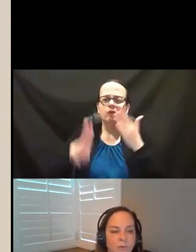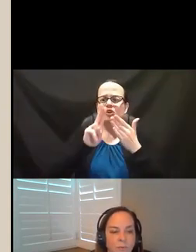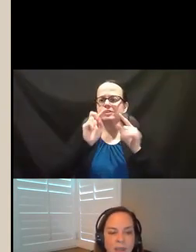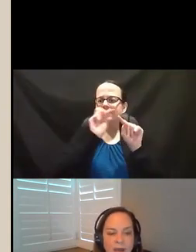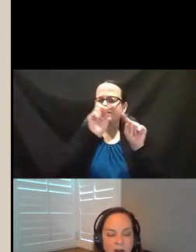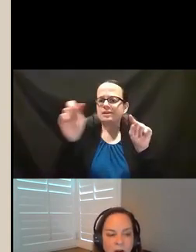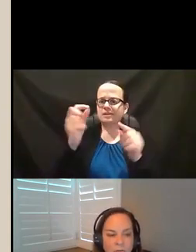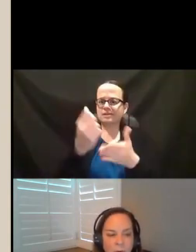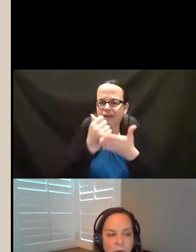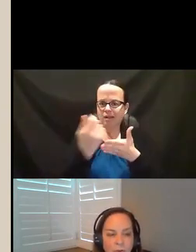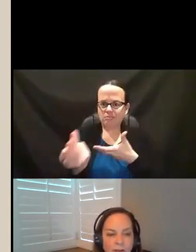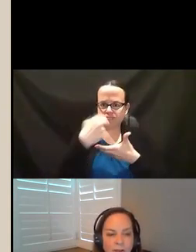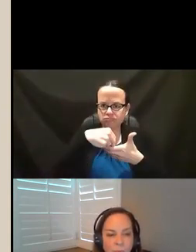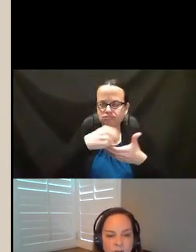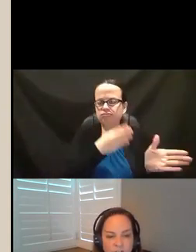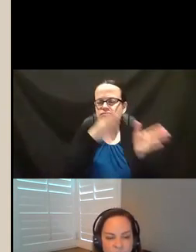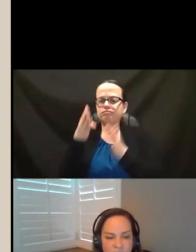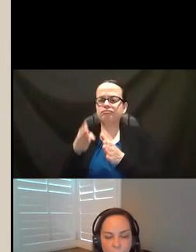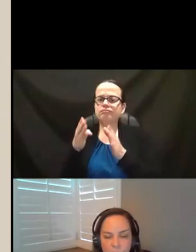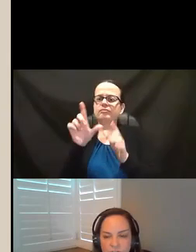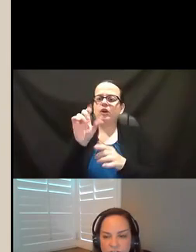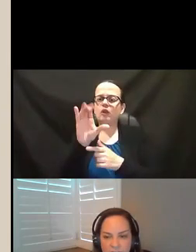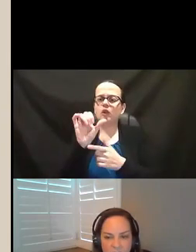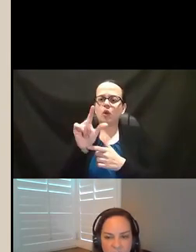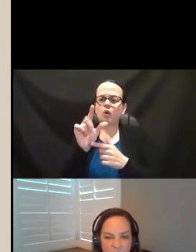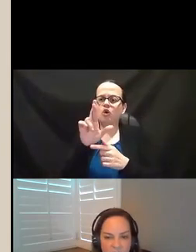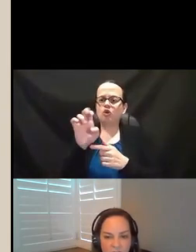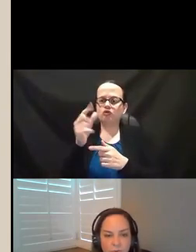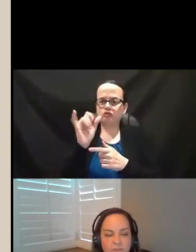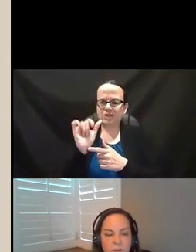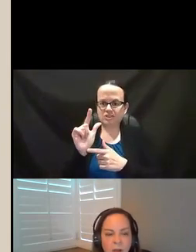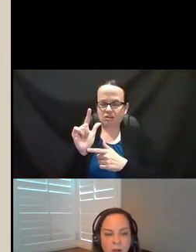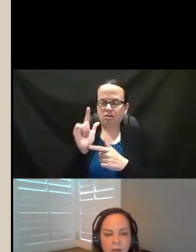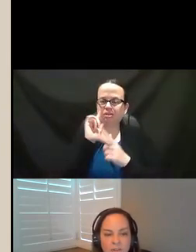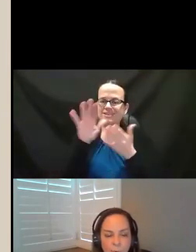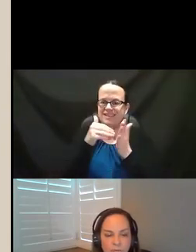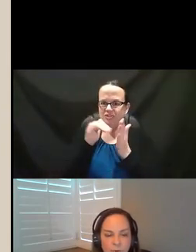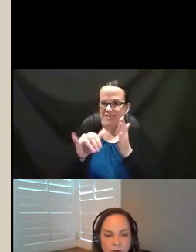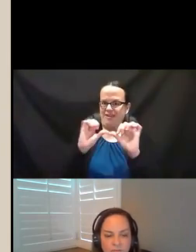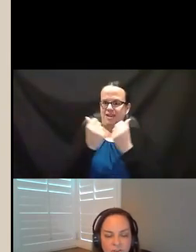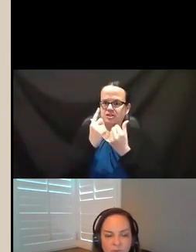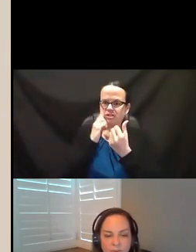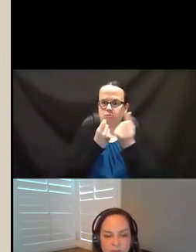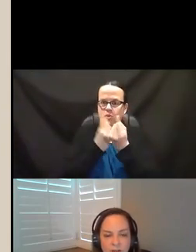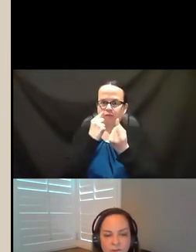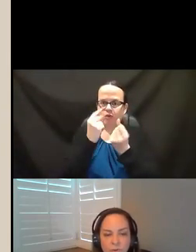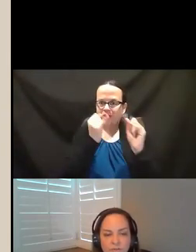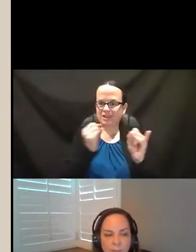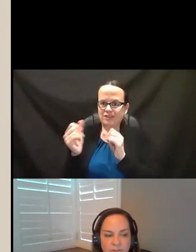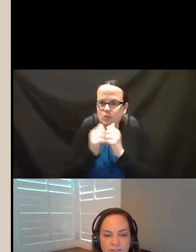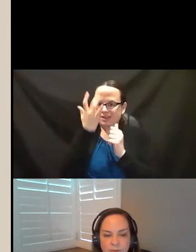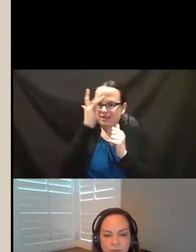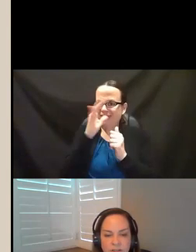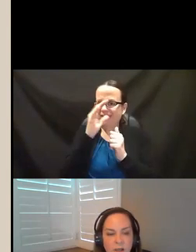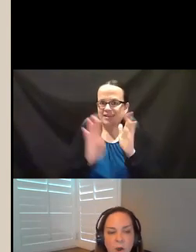us. We had our local regional center, which is the agency that controls support for individuals with intellectual and